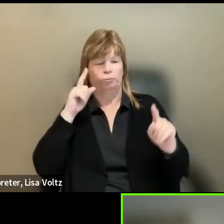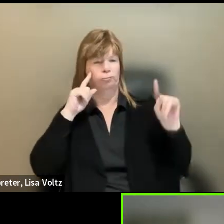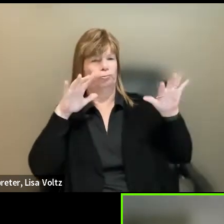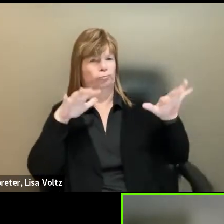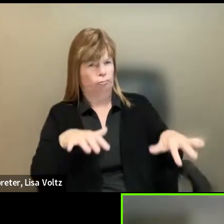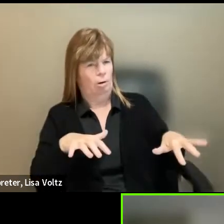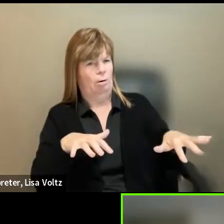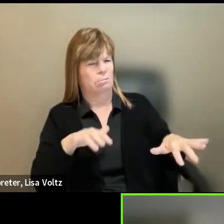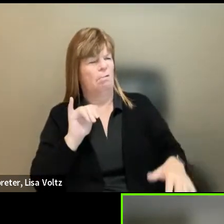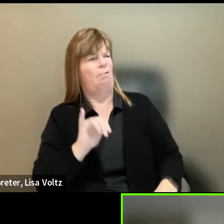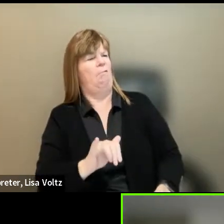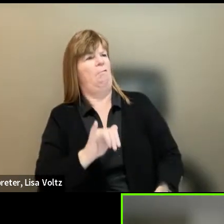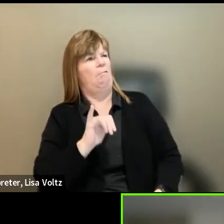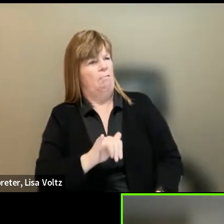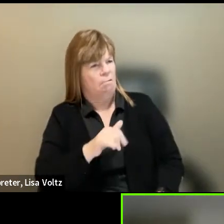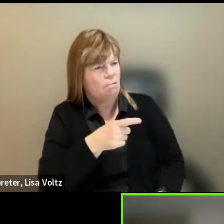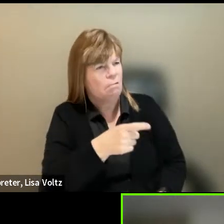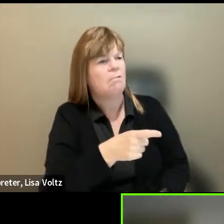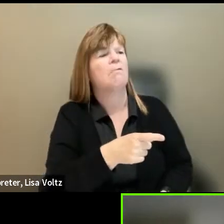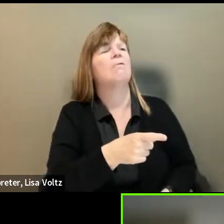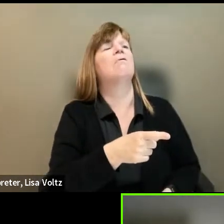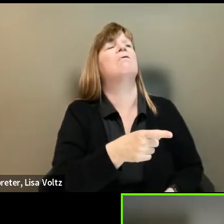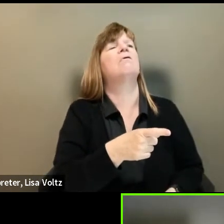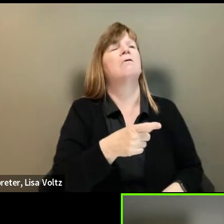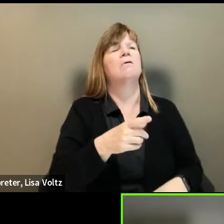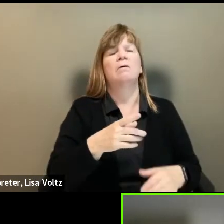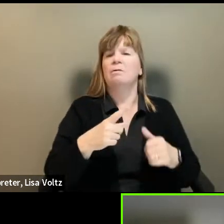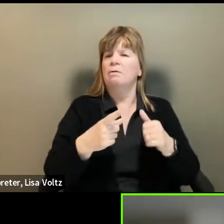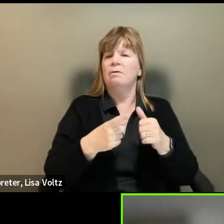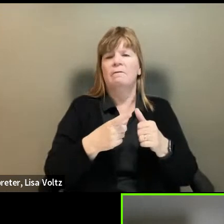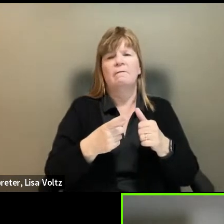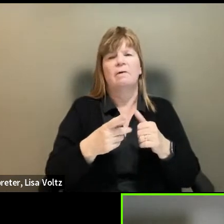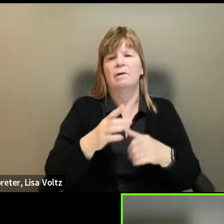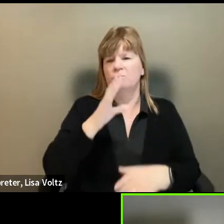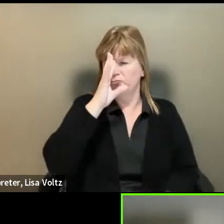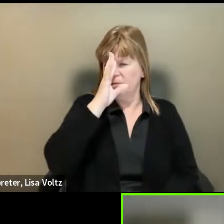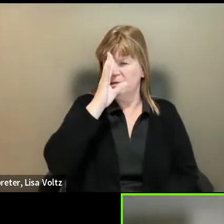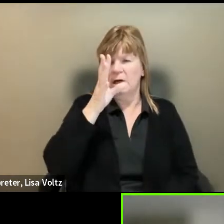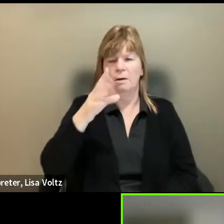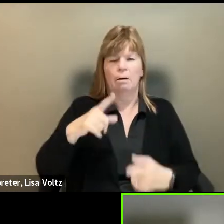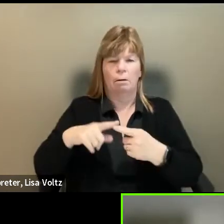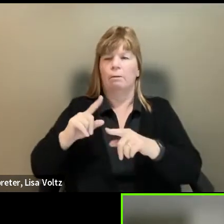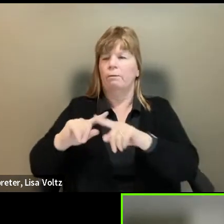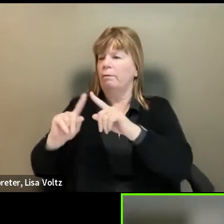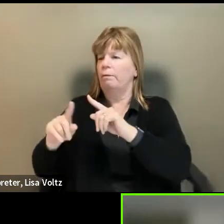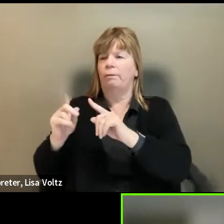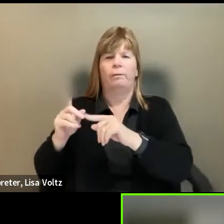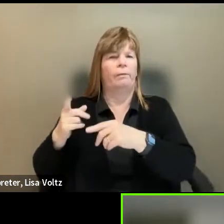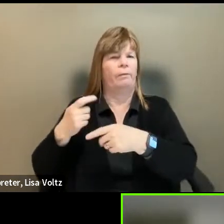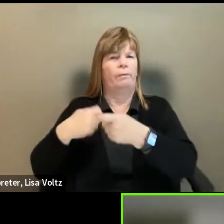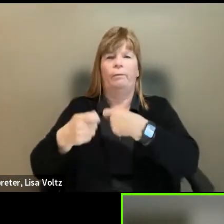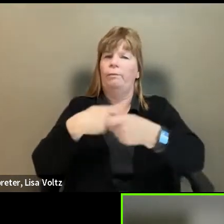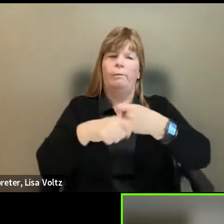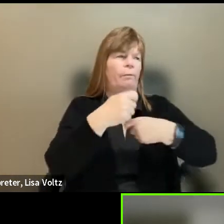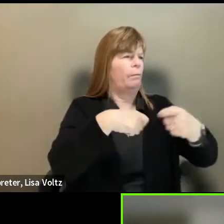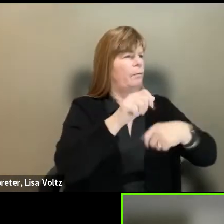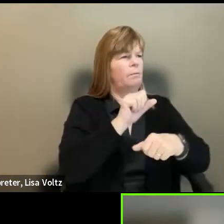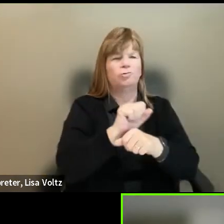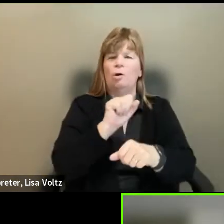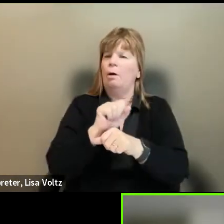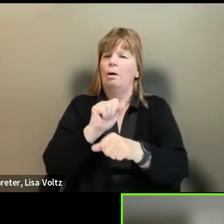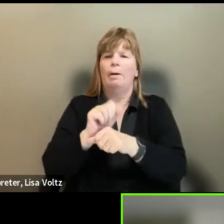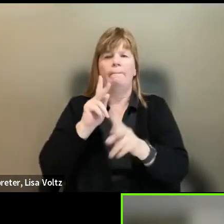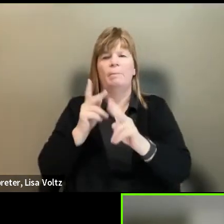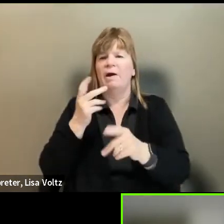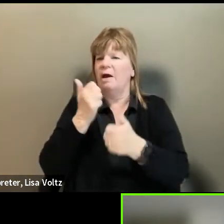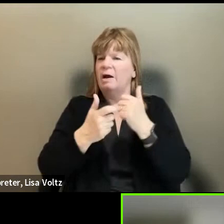to find. They had started with ridiculous levels of turnover. It seemed that I couldn't do the math, but it seemed that everybody